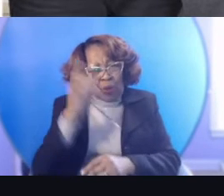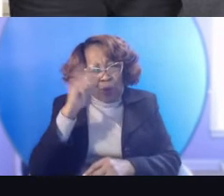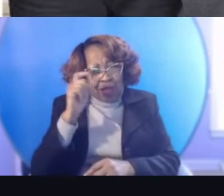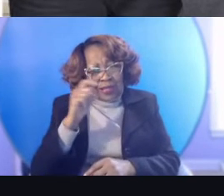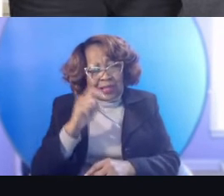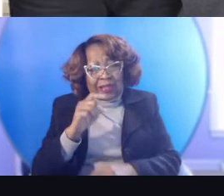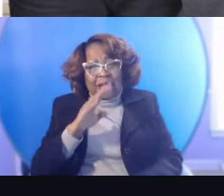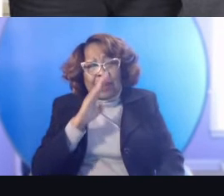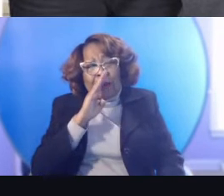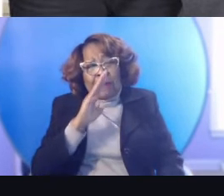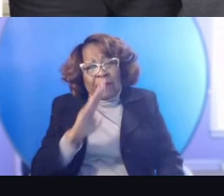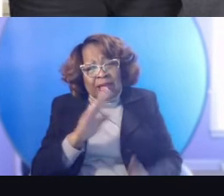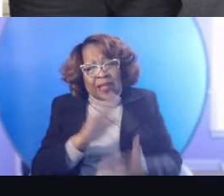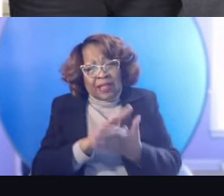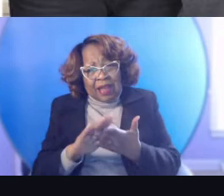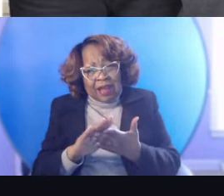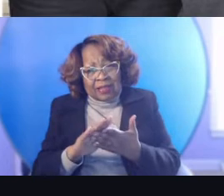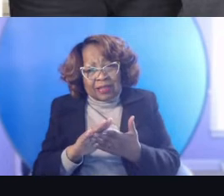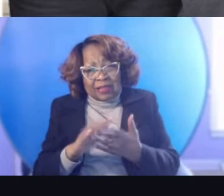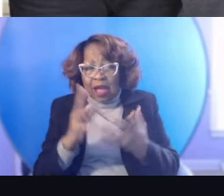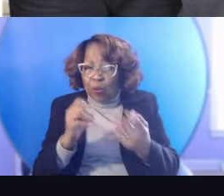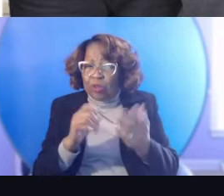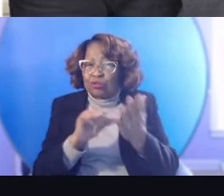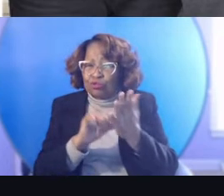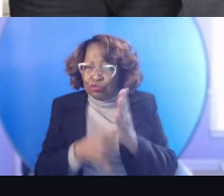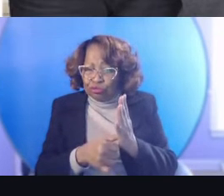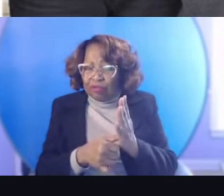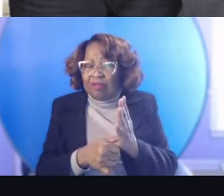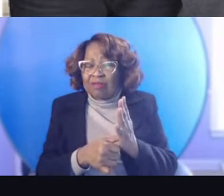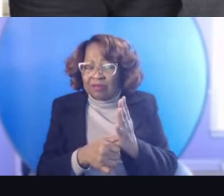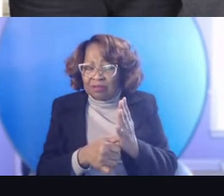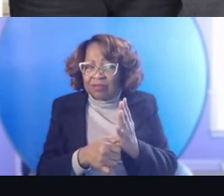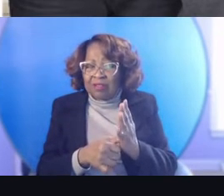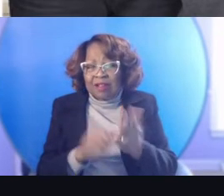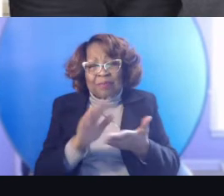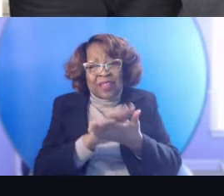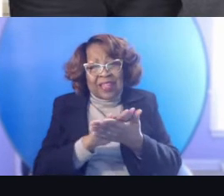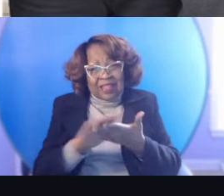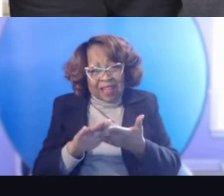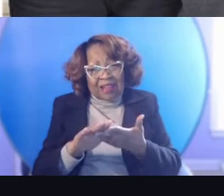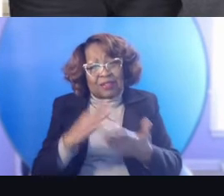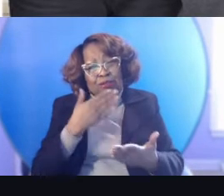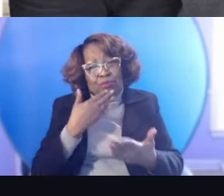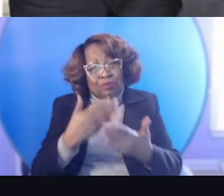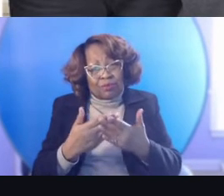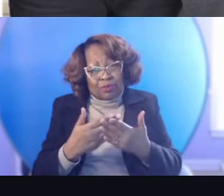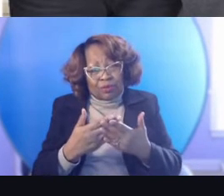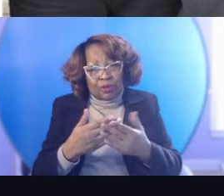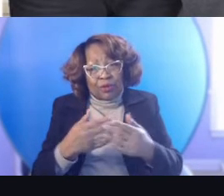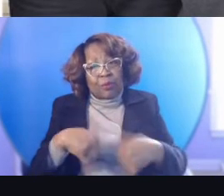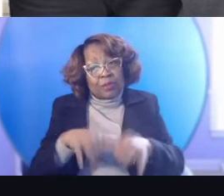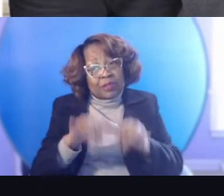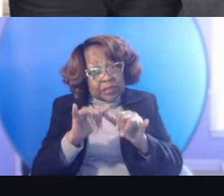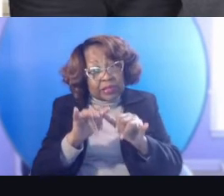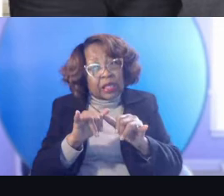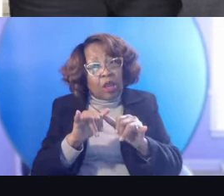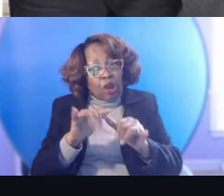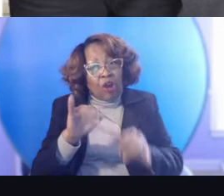Uh, I don't, I don't know if I can stress that enough that niceness goes a long way while also still being firm. Um,